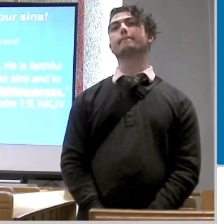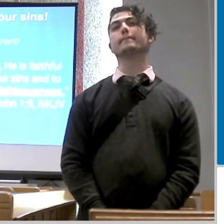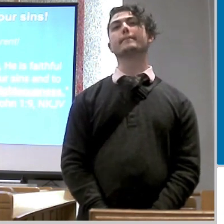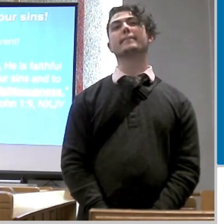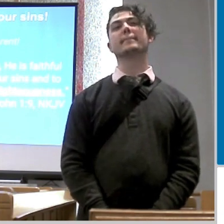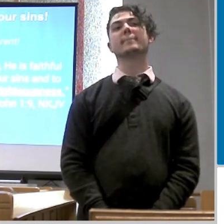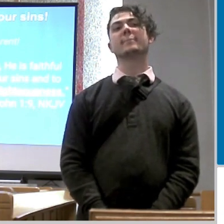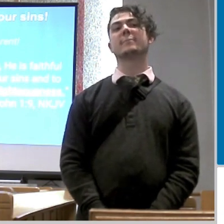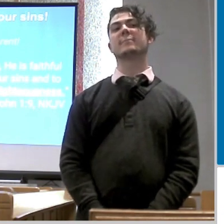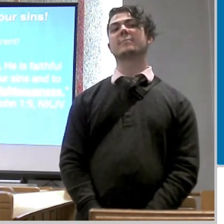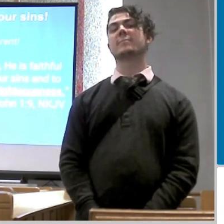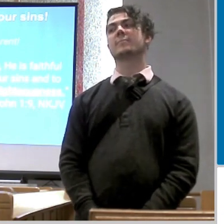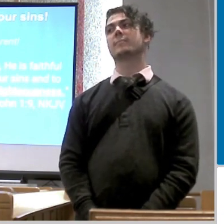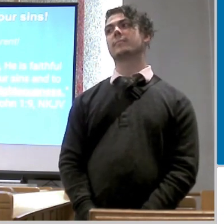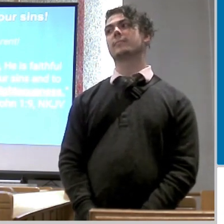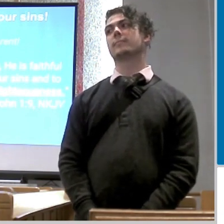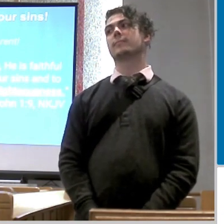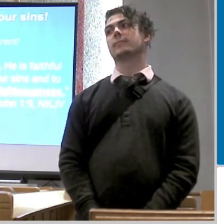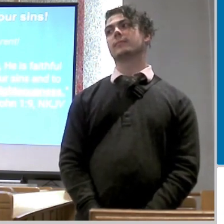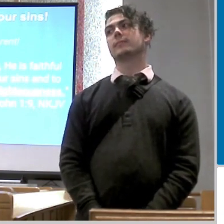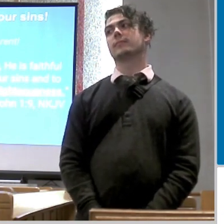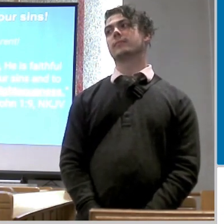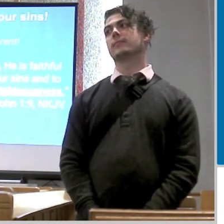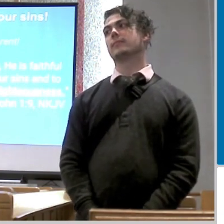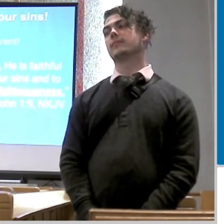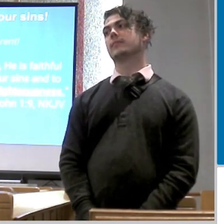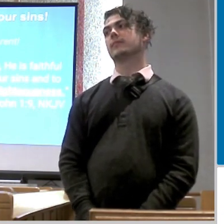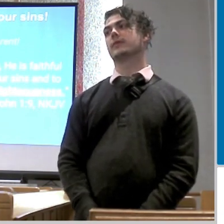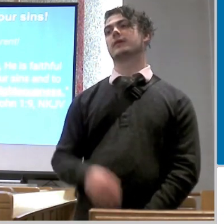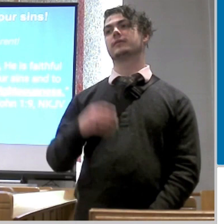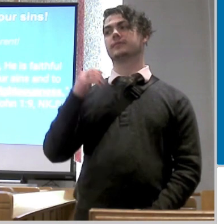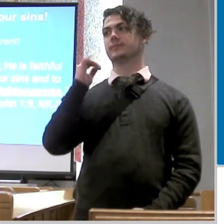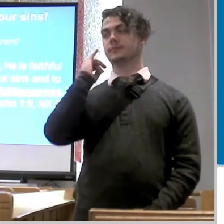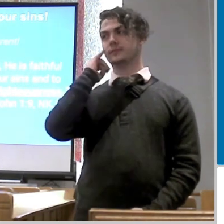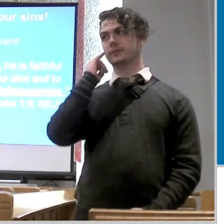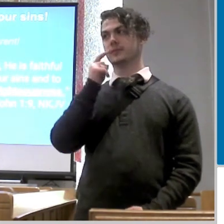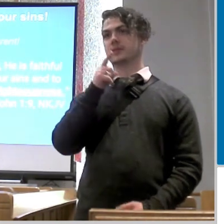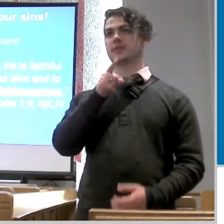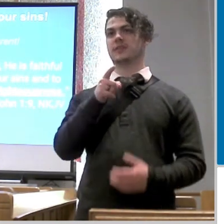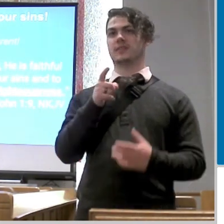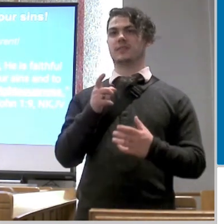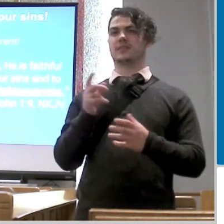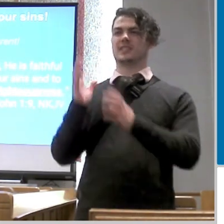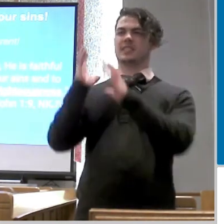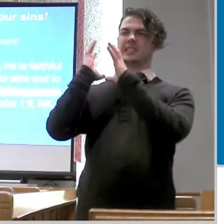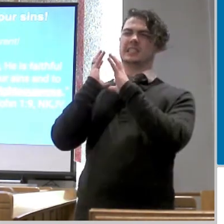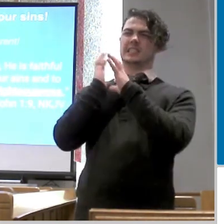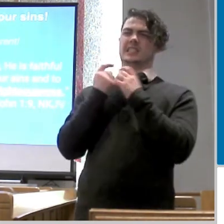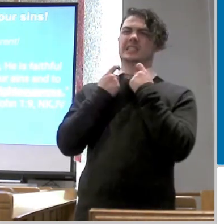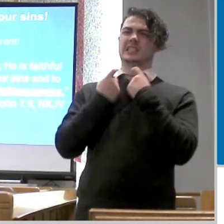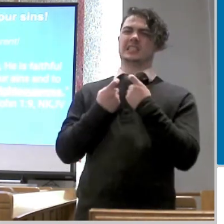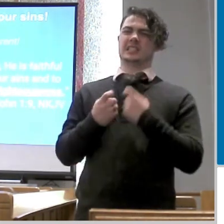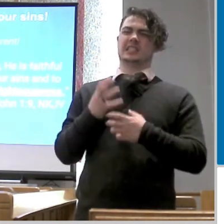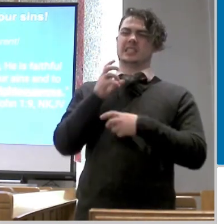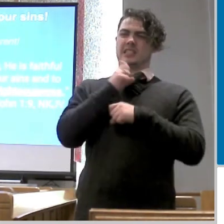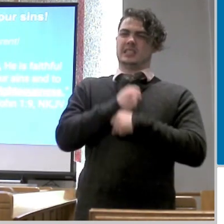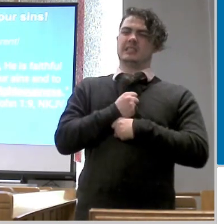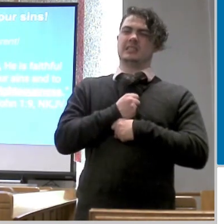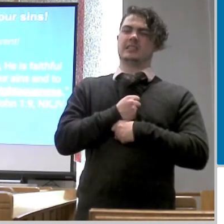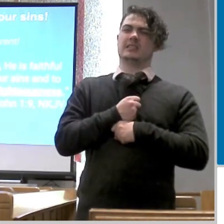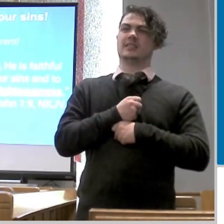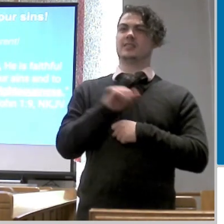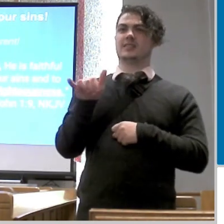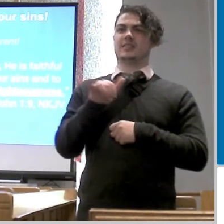unrighteousness now if you if you're like me holding on to sin is like a monkey on your back when you